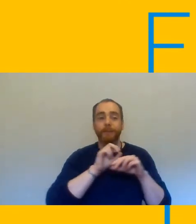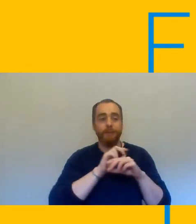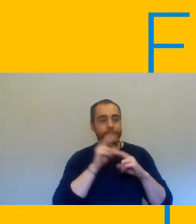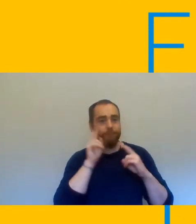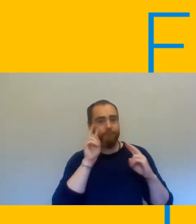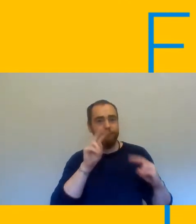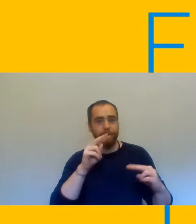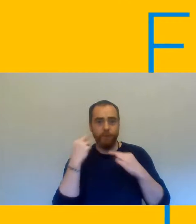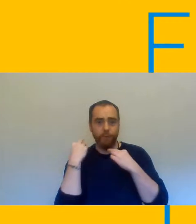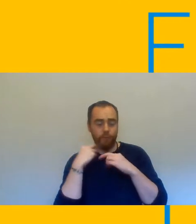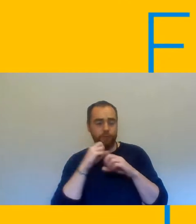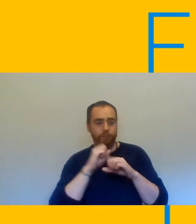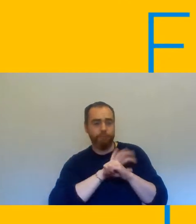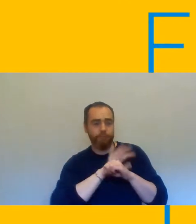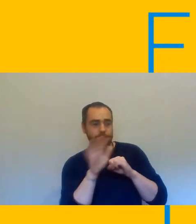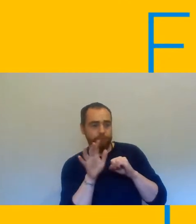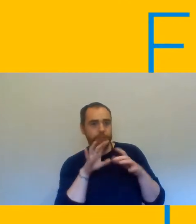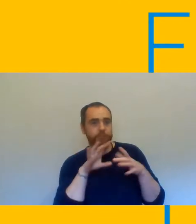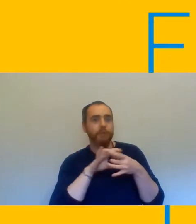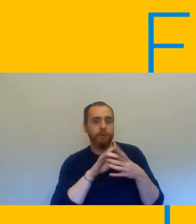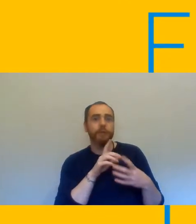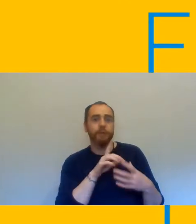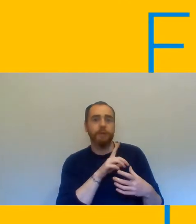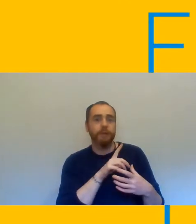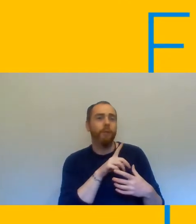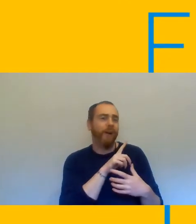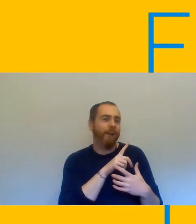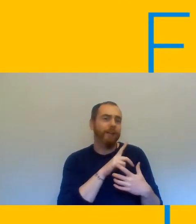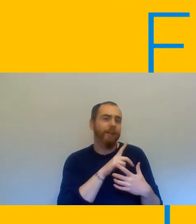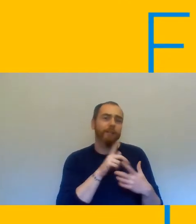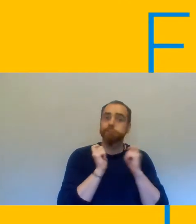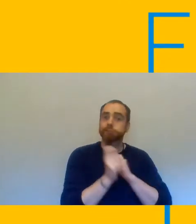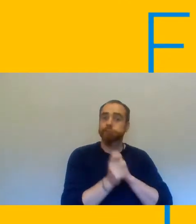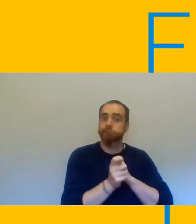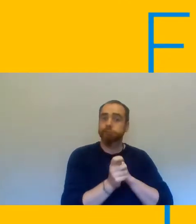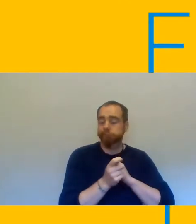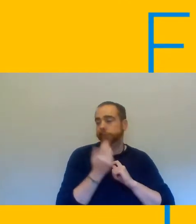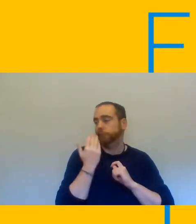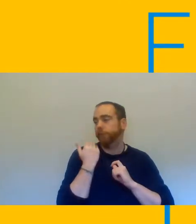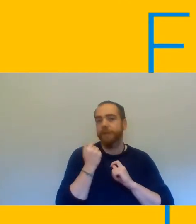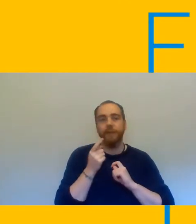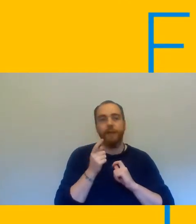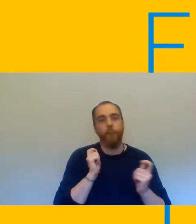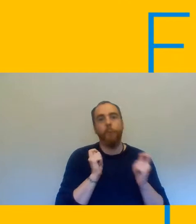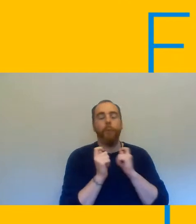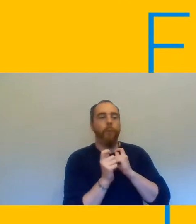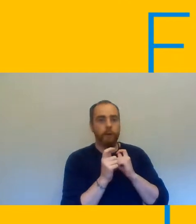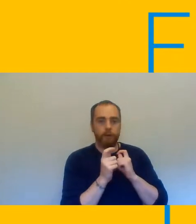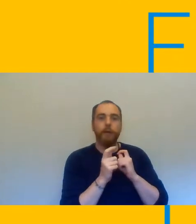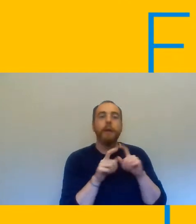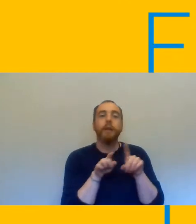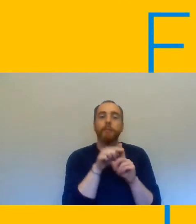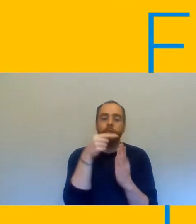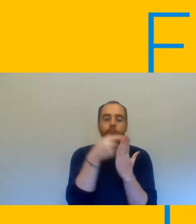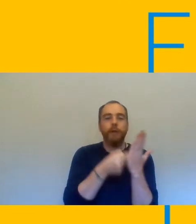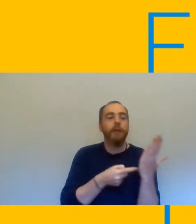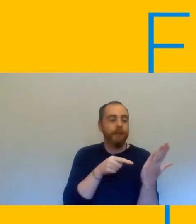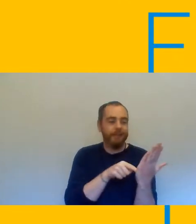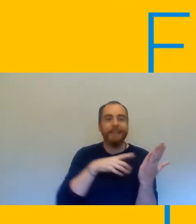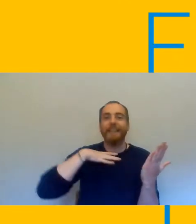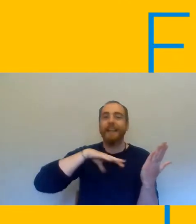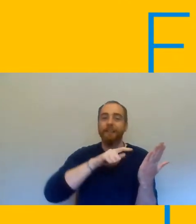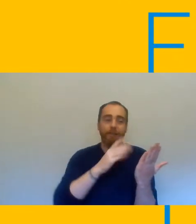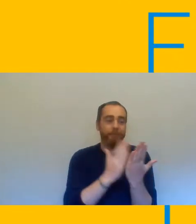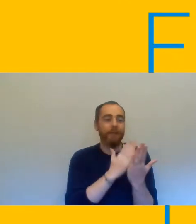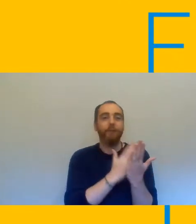some significant changes taking place and you know the regulations do require there to be ongoing monitoring of risk assessments